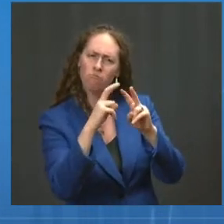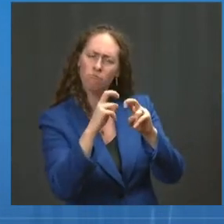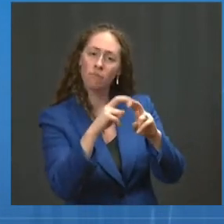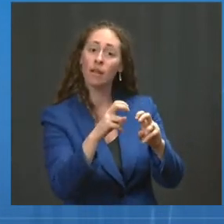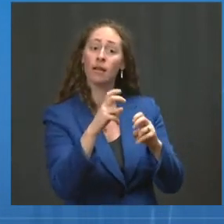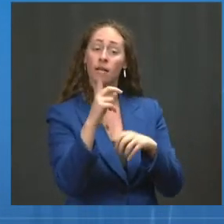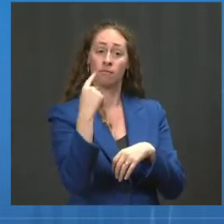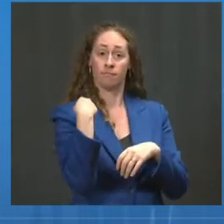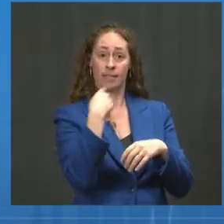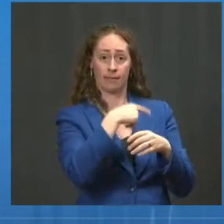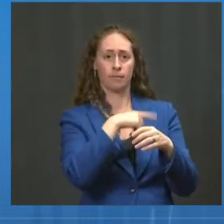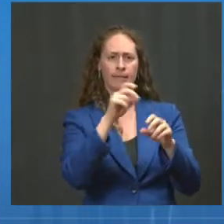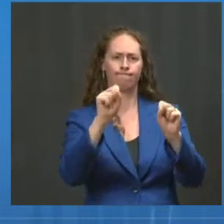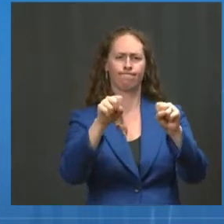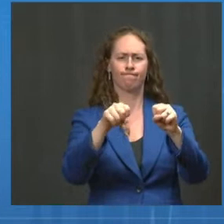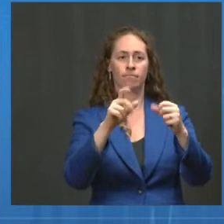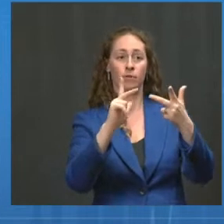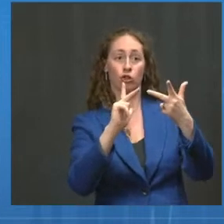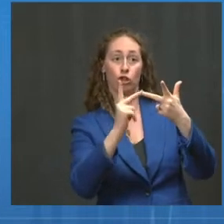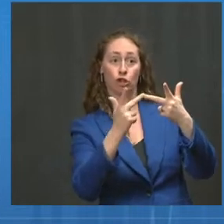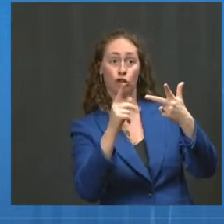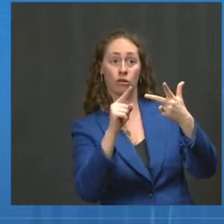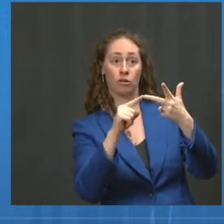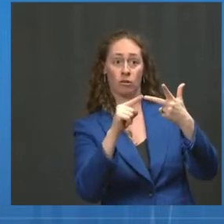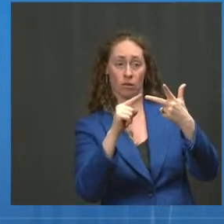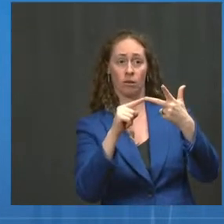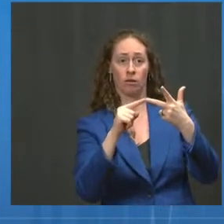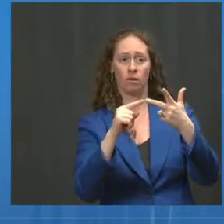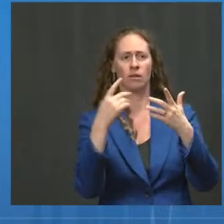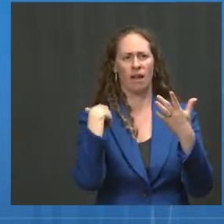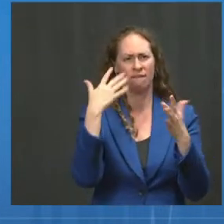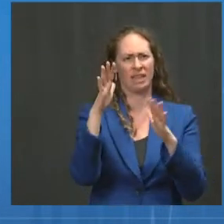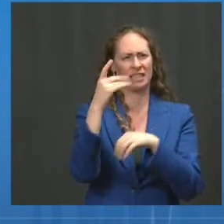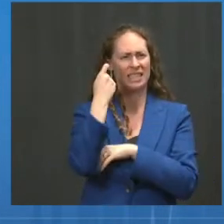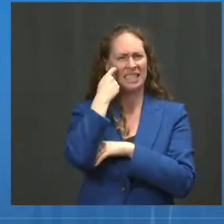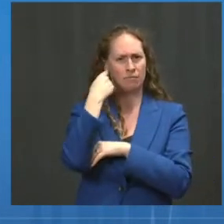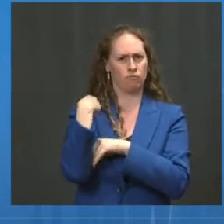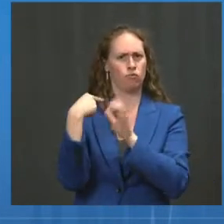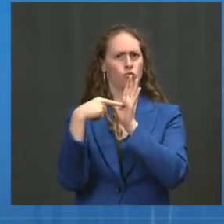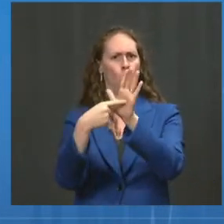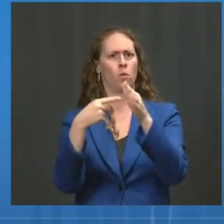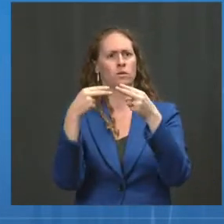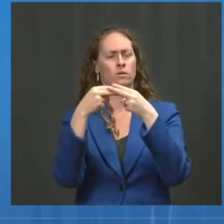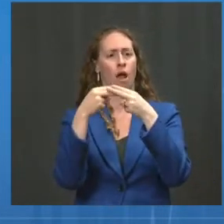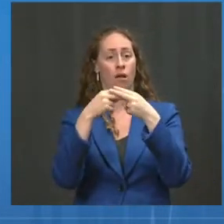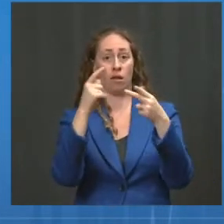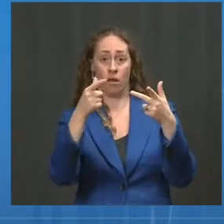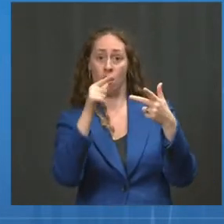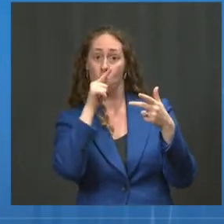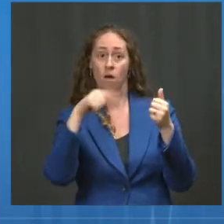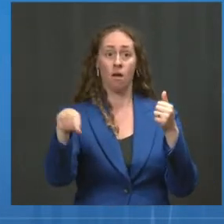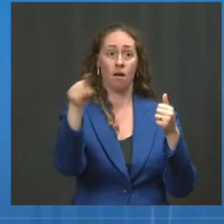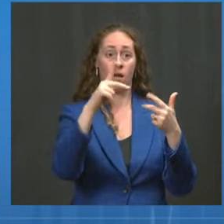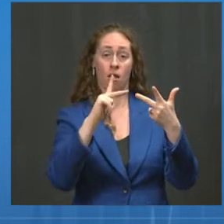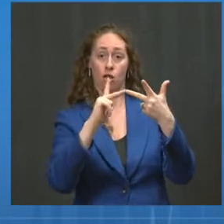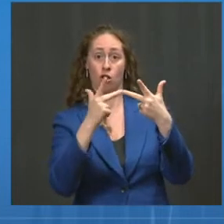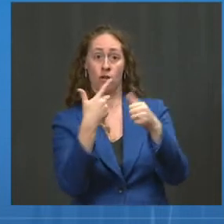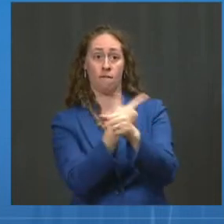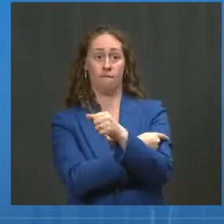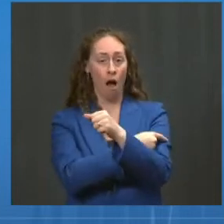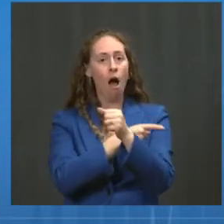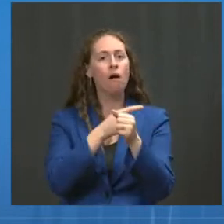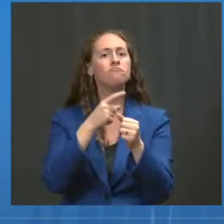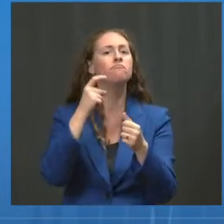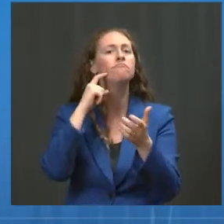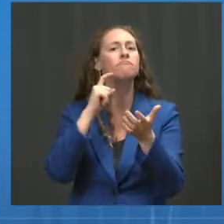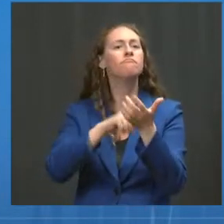a high level, and as I showed you on the next to last slide, the increase with a boost is really quite striking, multiple